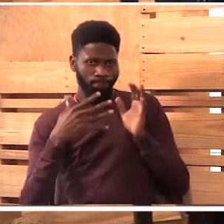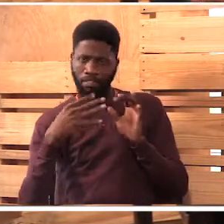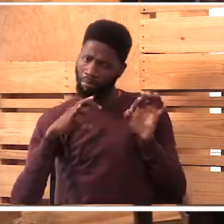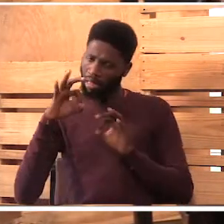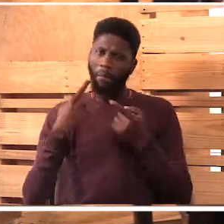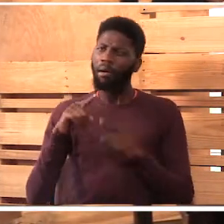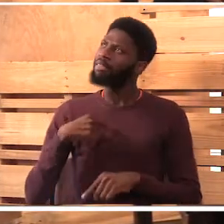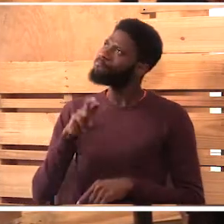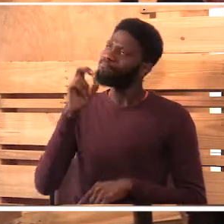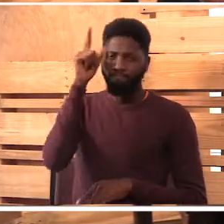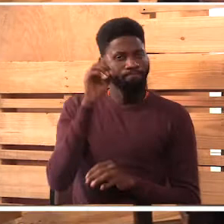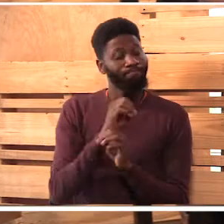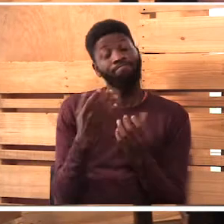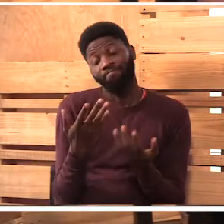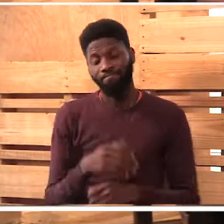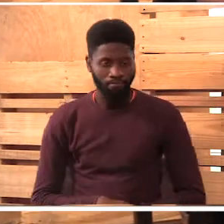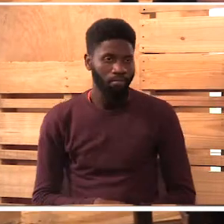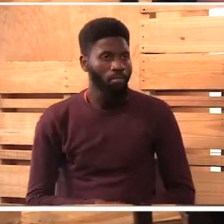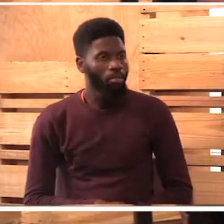inakuwa hivyo. Okay.